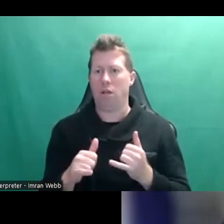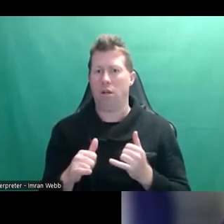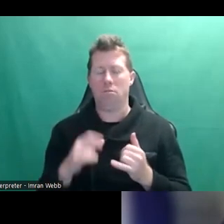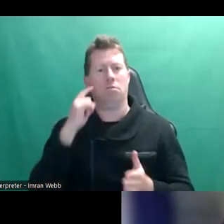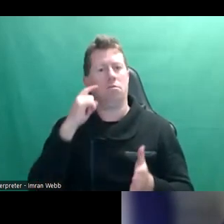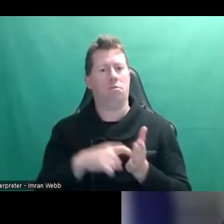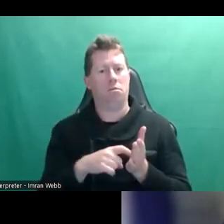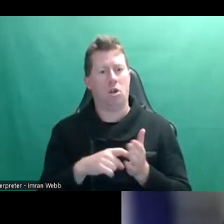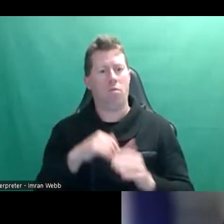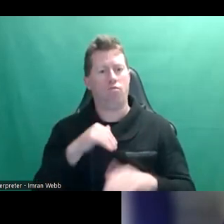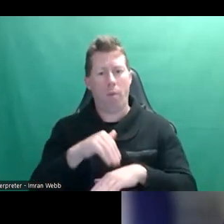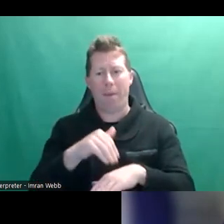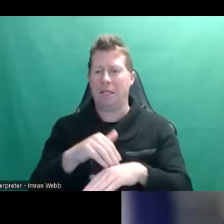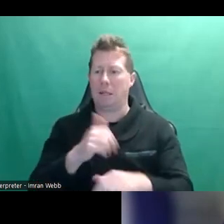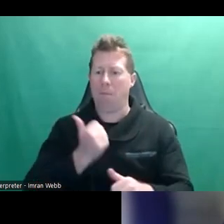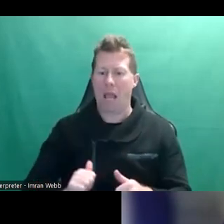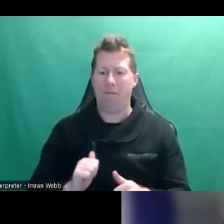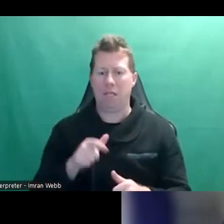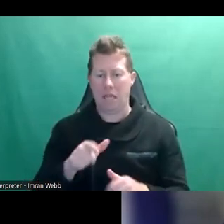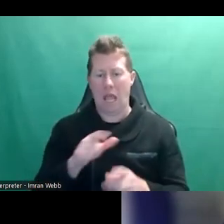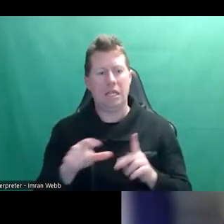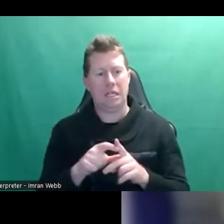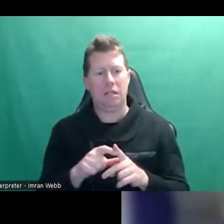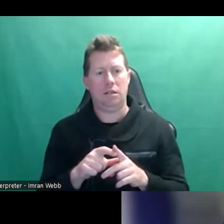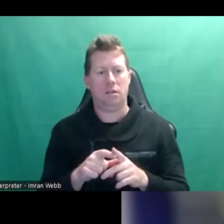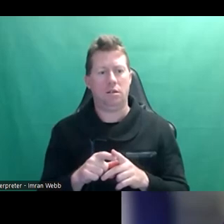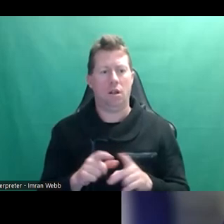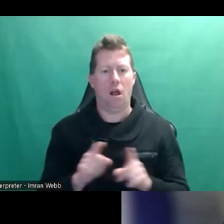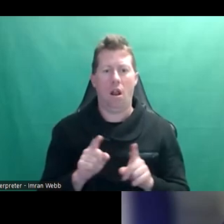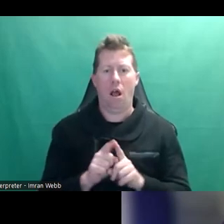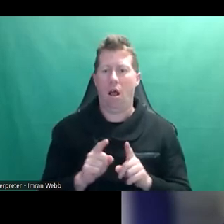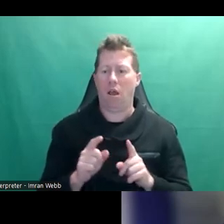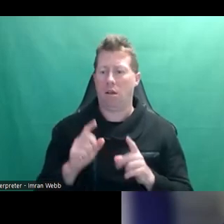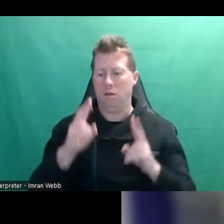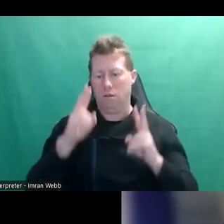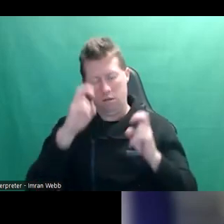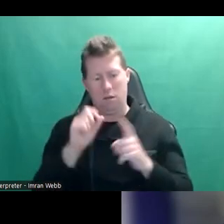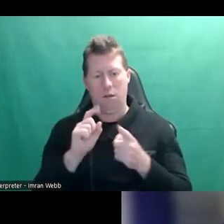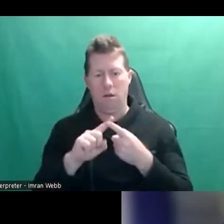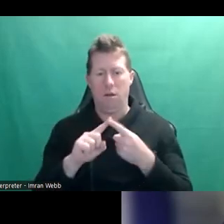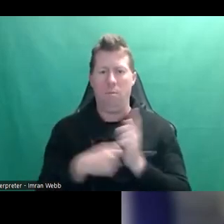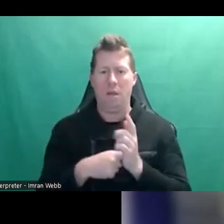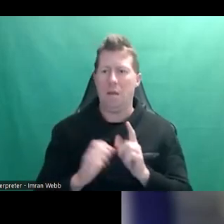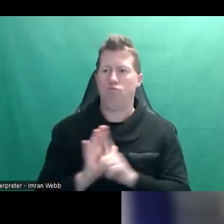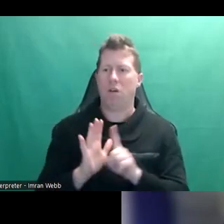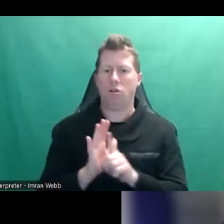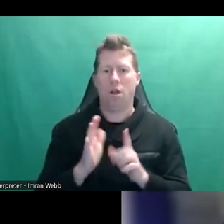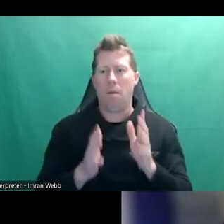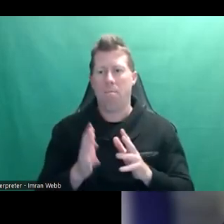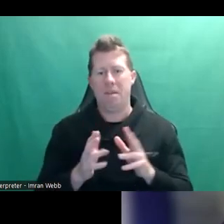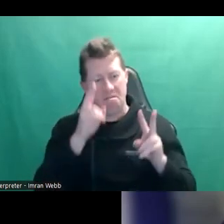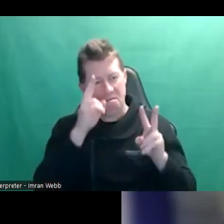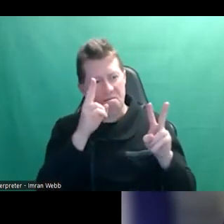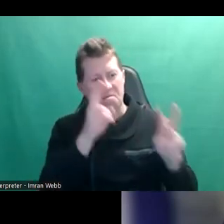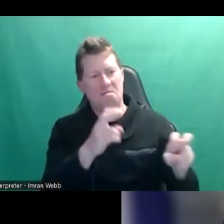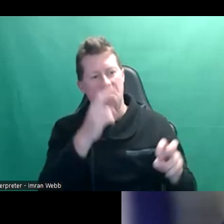problematic behaviours that they engaged in, whether that be this kind of idea of peer pressure that meant that they called the girls horrible